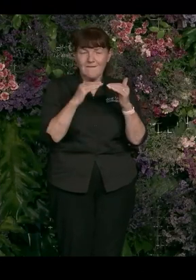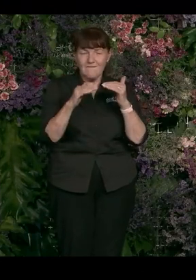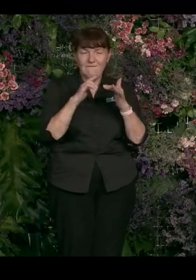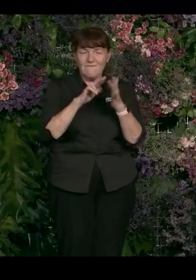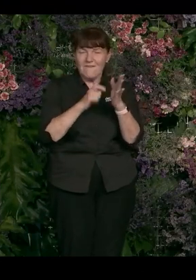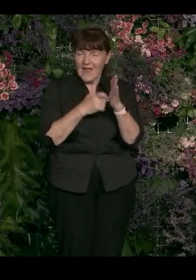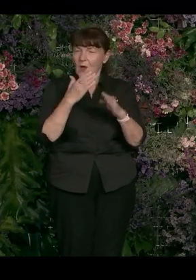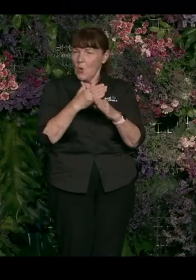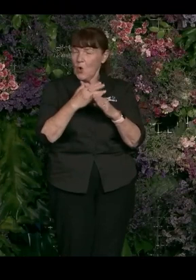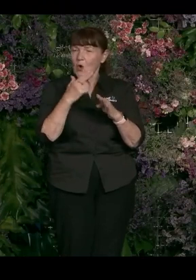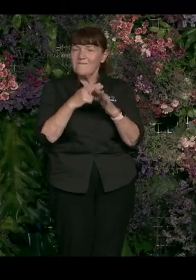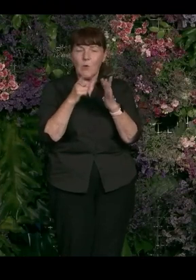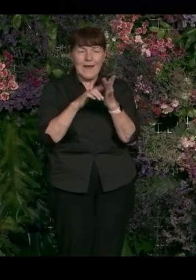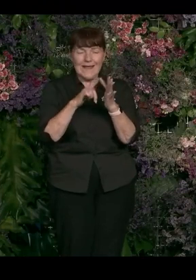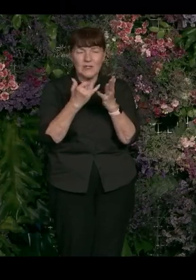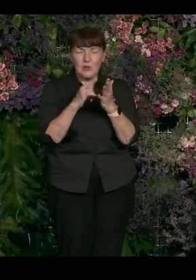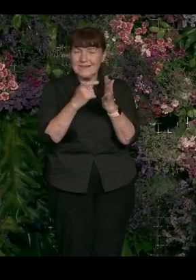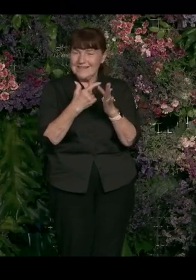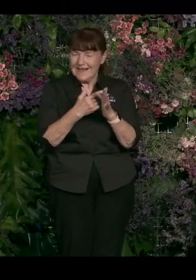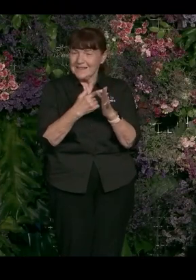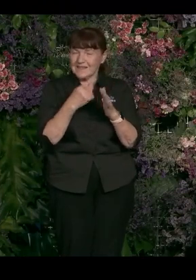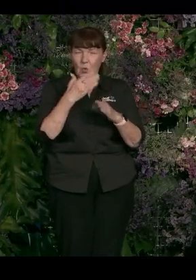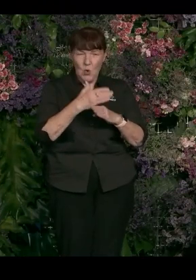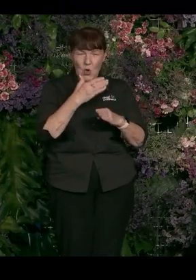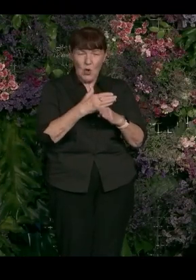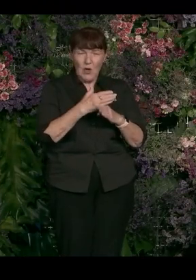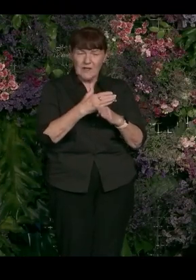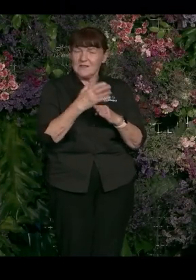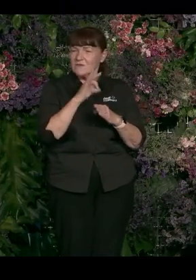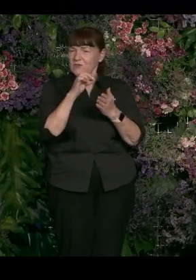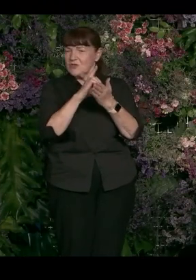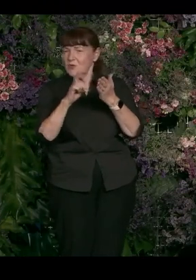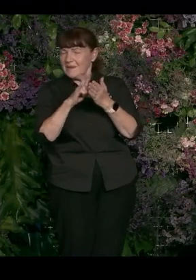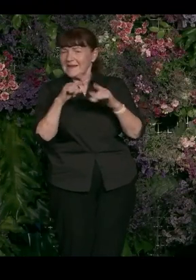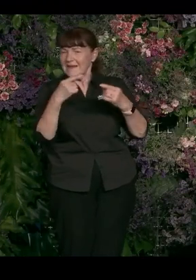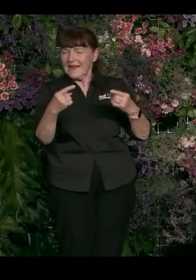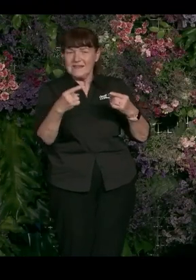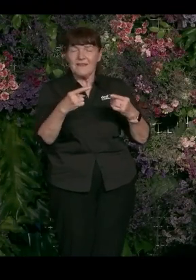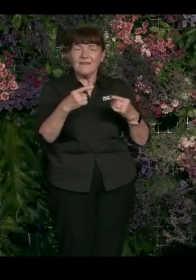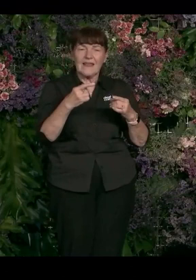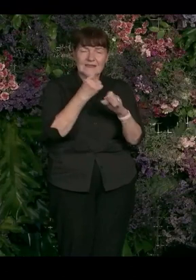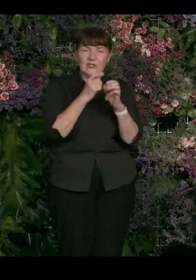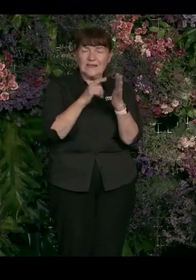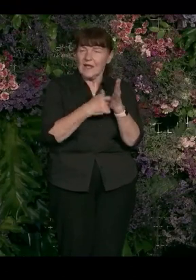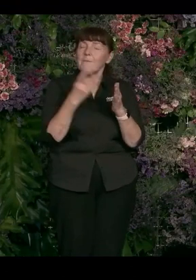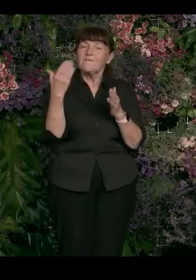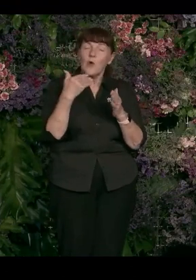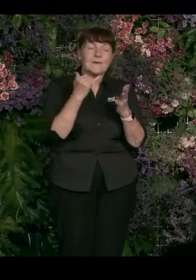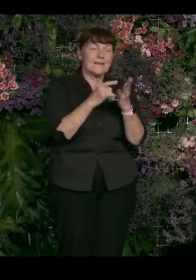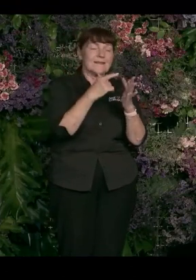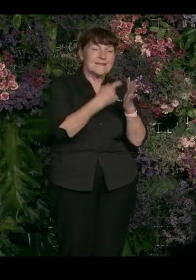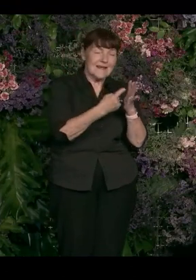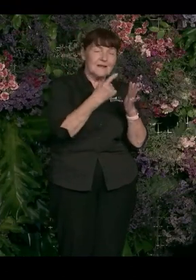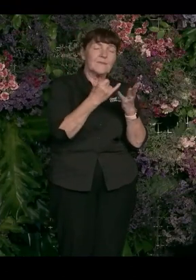intersex workers and against discrimination on the basis of the agenda that used to just be in the Sex Discrimination Act, but now we've